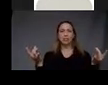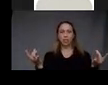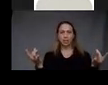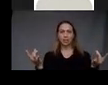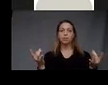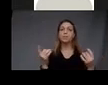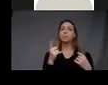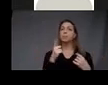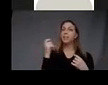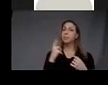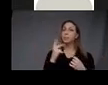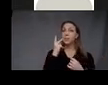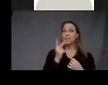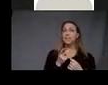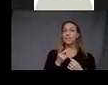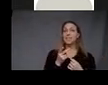figure that is